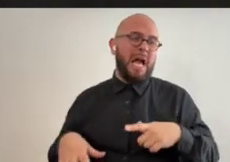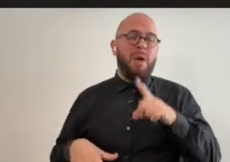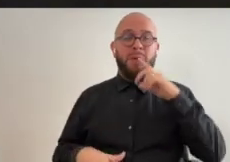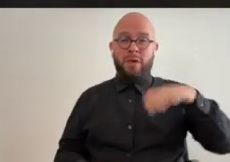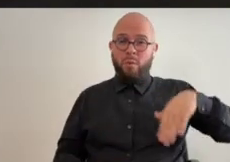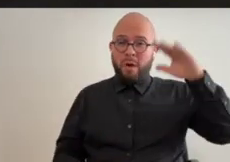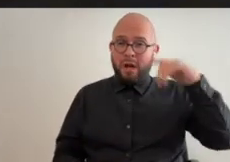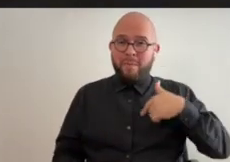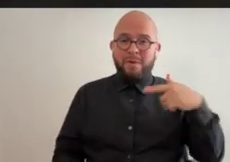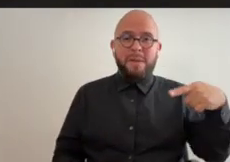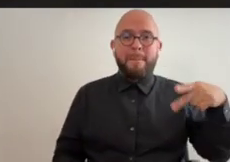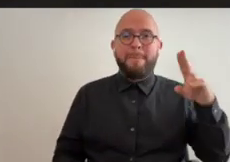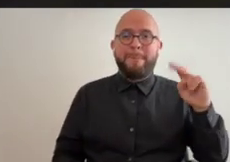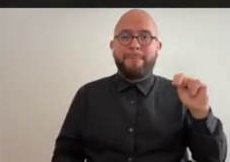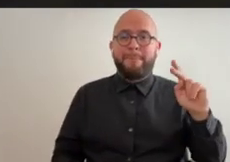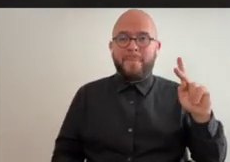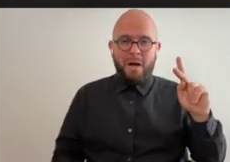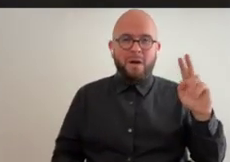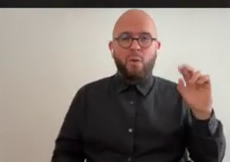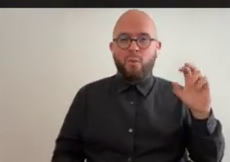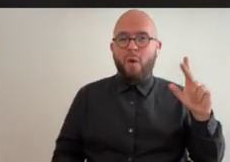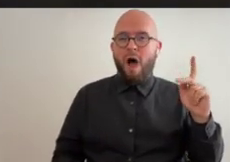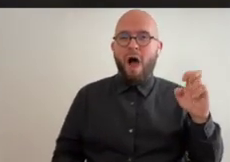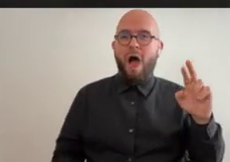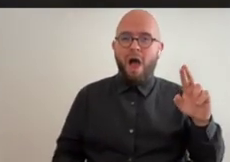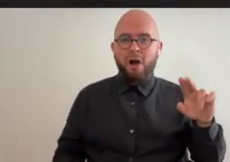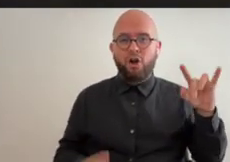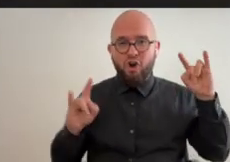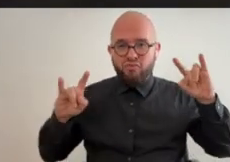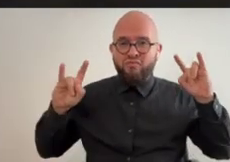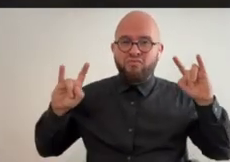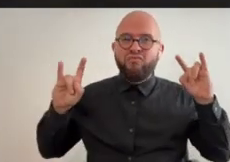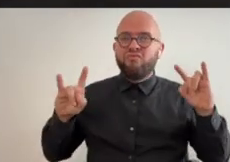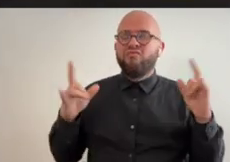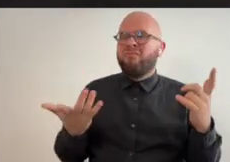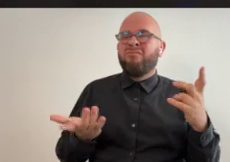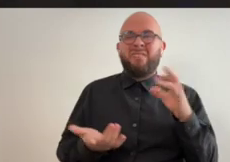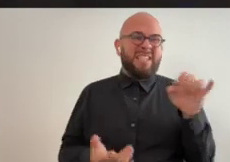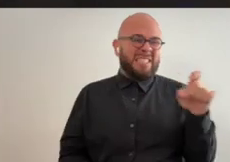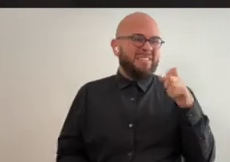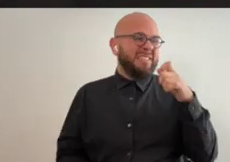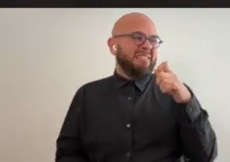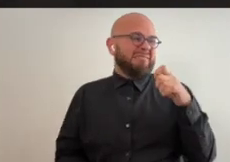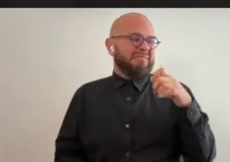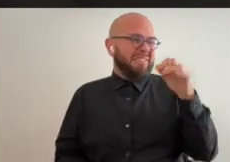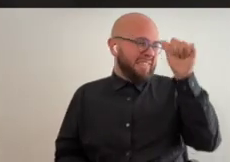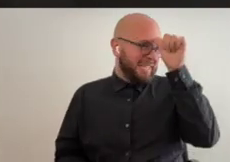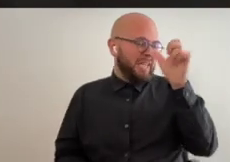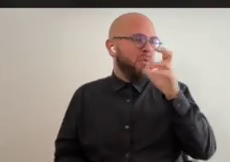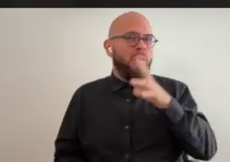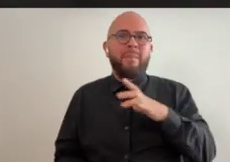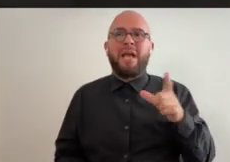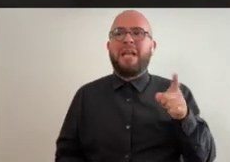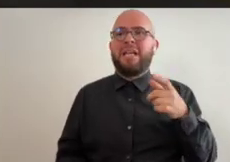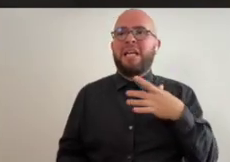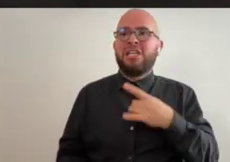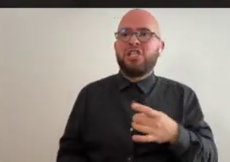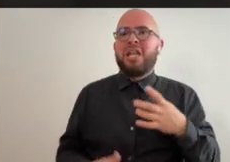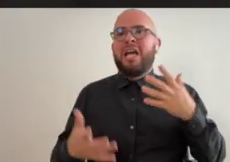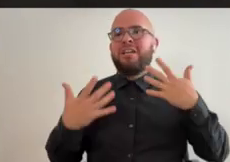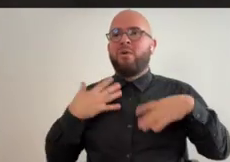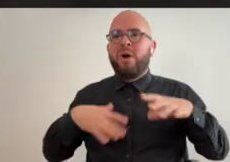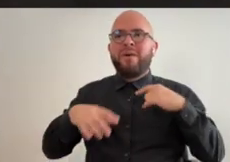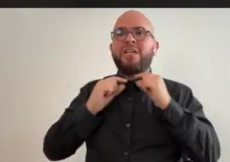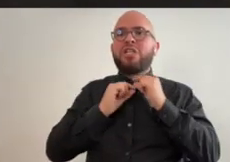i was a punk rocker growing up you know so i was like into weird things and she was an indian woman who liked to wear jewelry